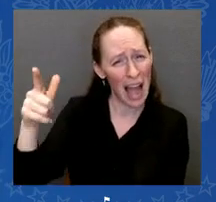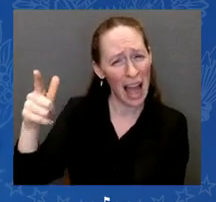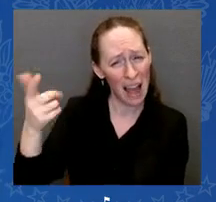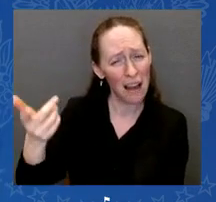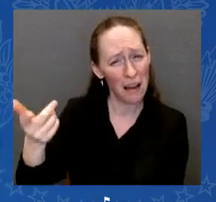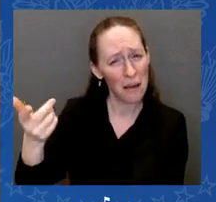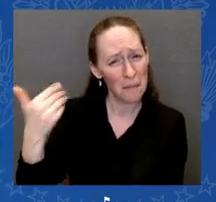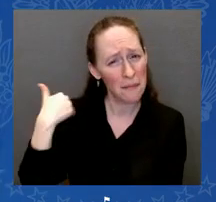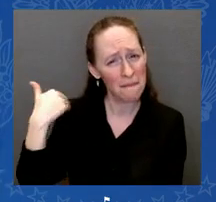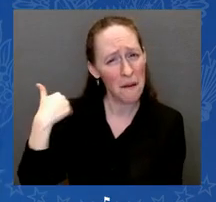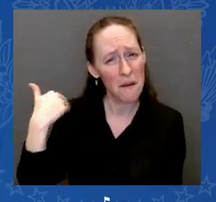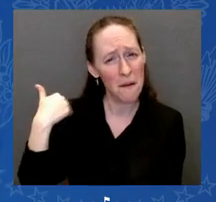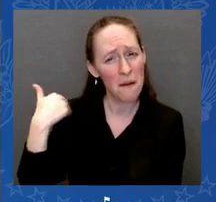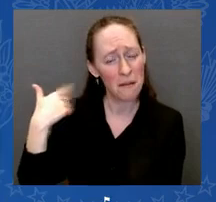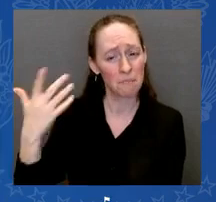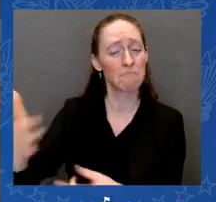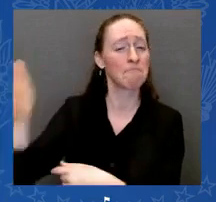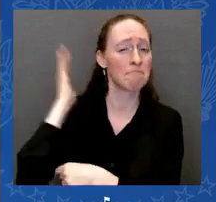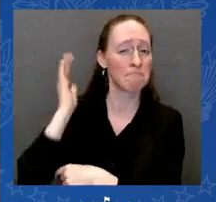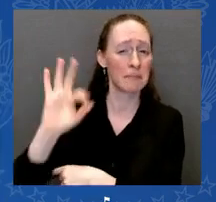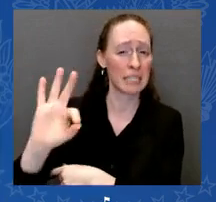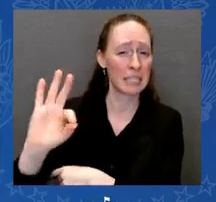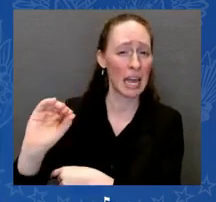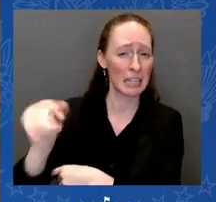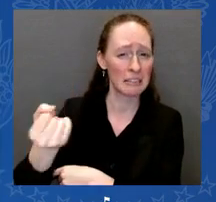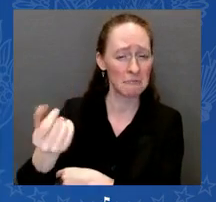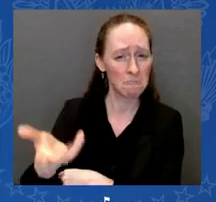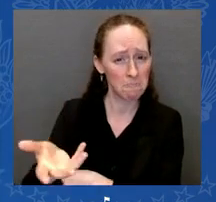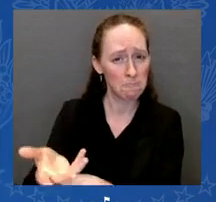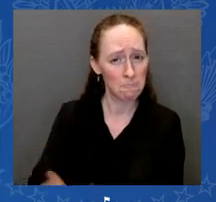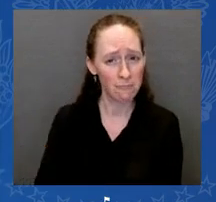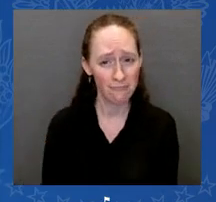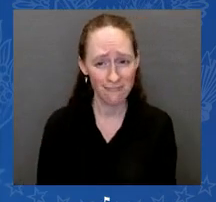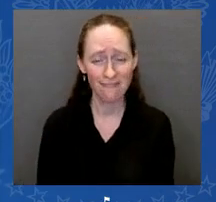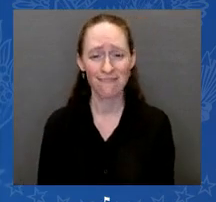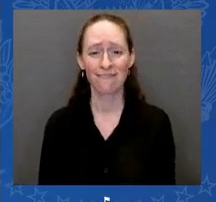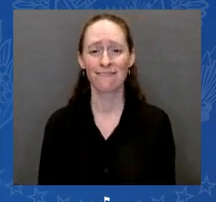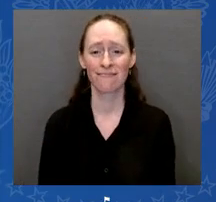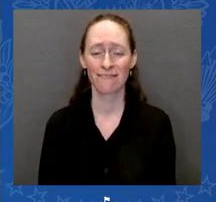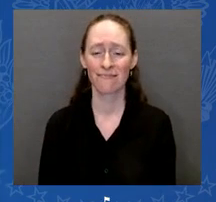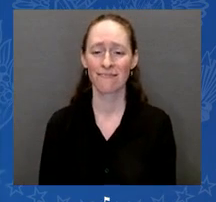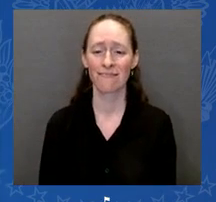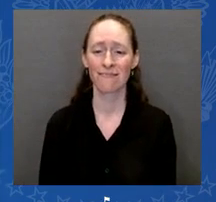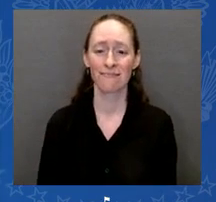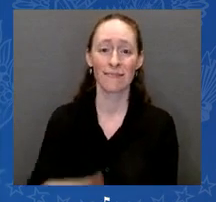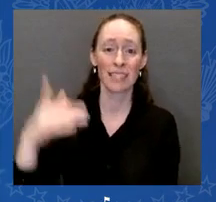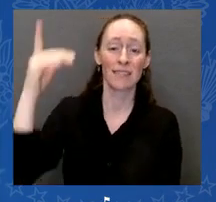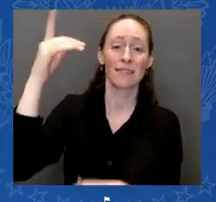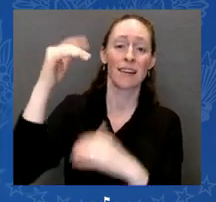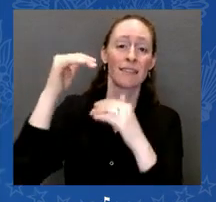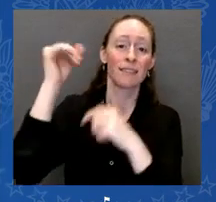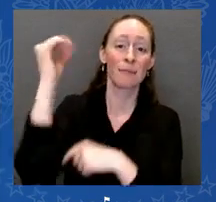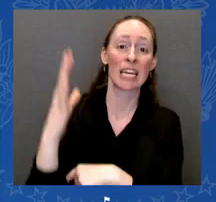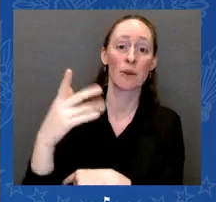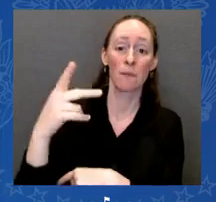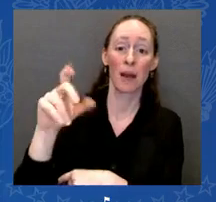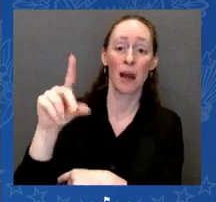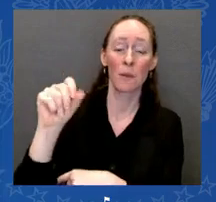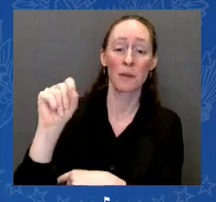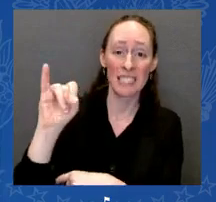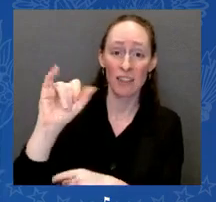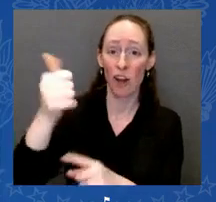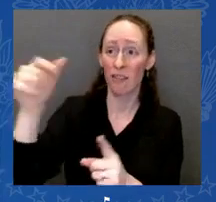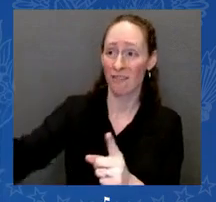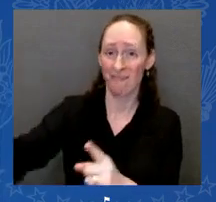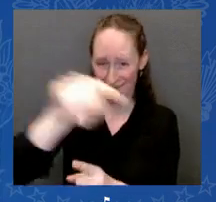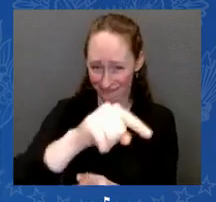in here, led by Speaker Pelosi in the House and many others. And we did it. And guess what? It worked.